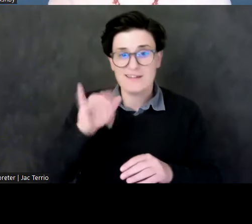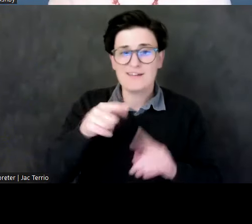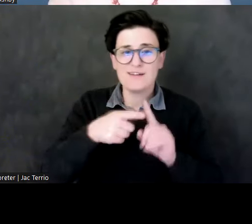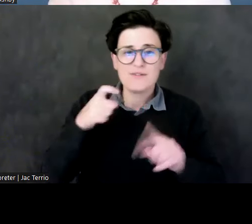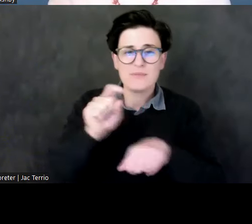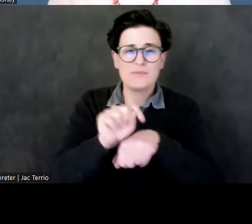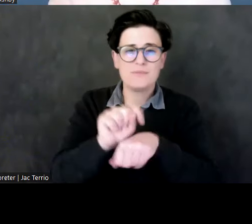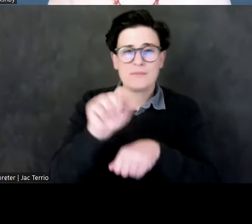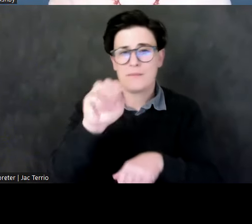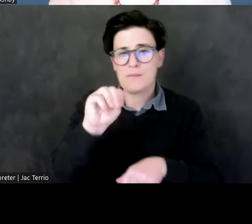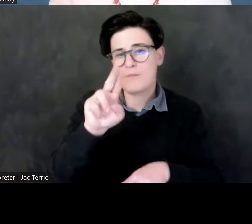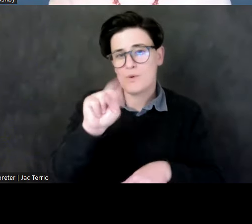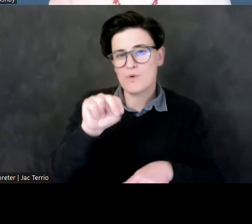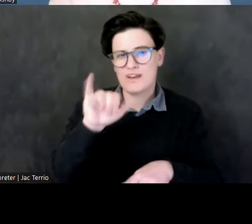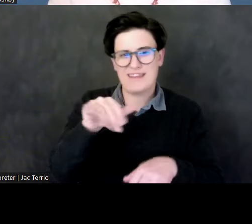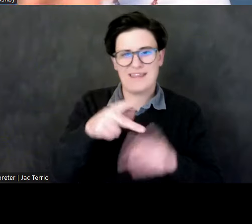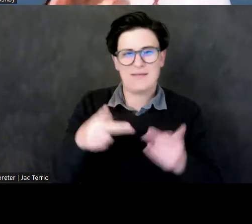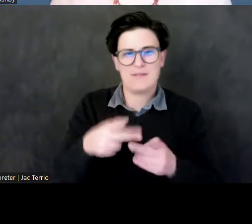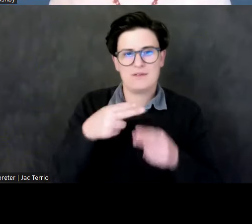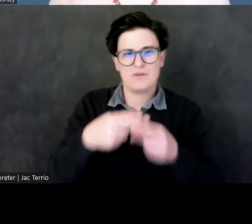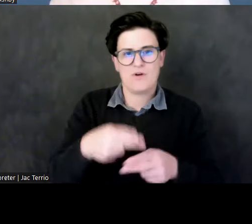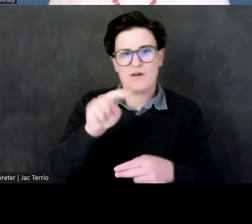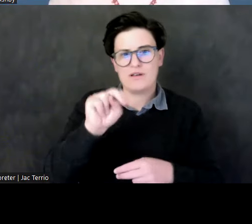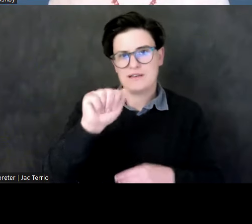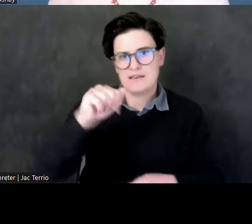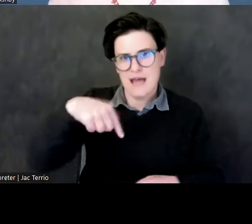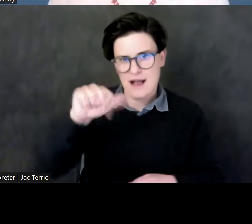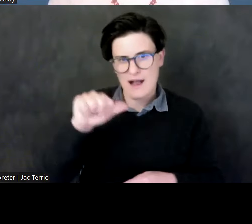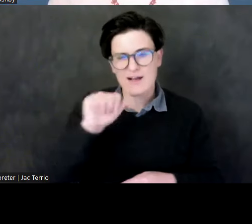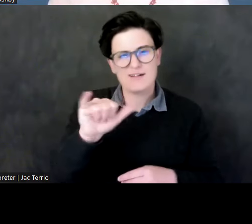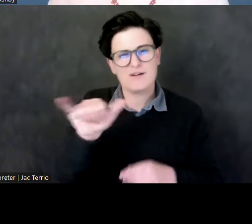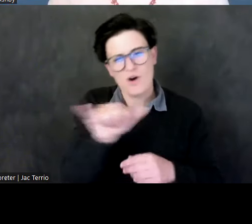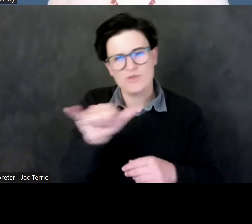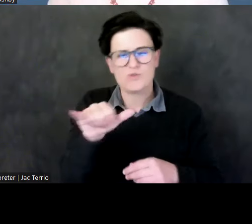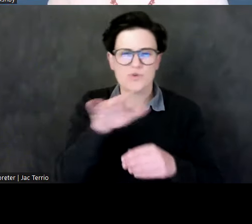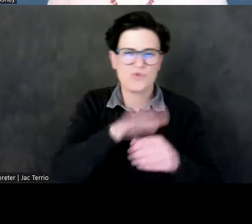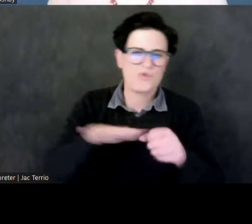Naka also in the area around Meroi city.